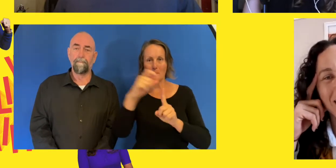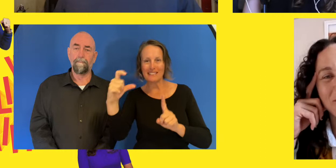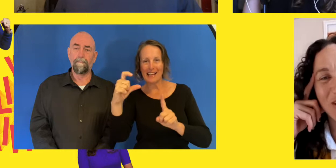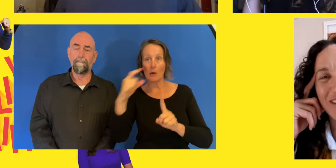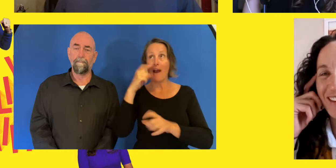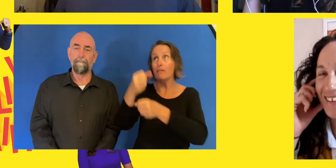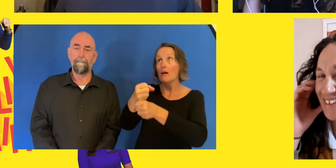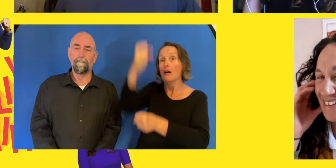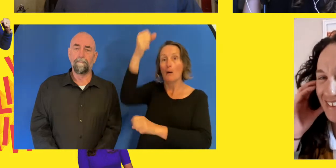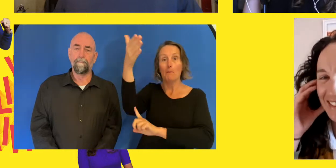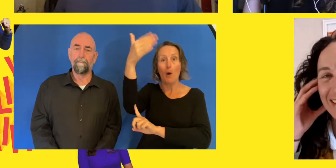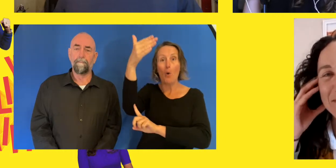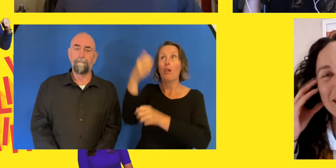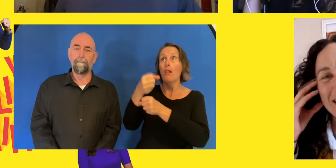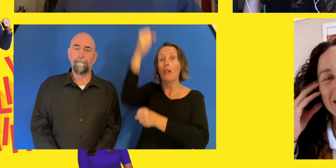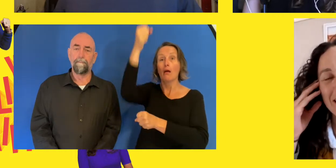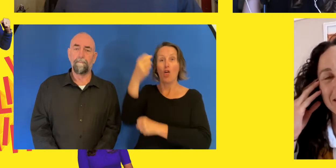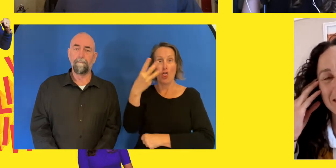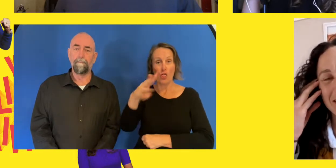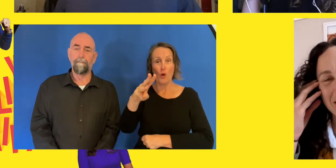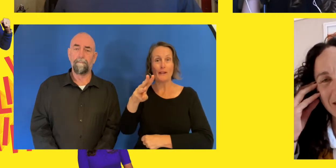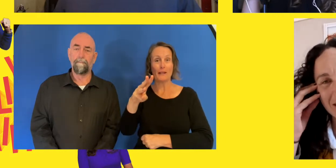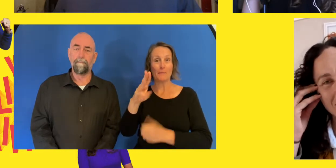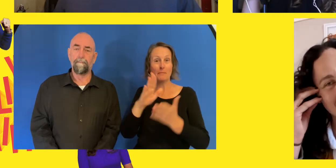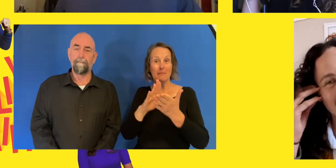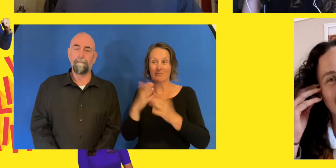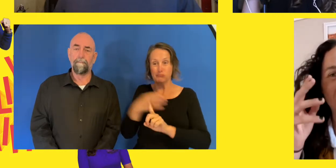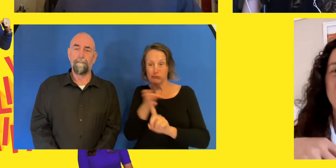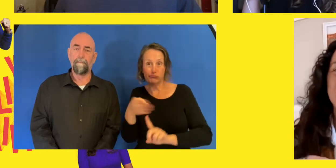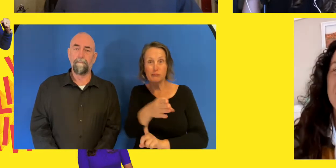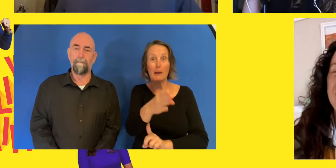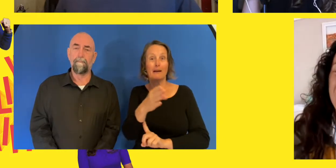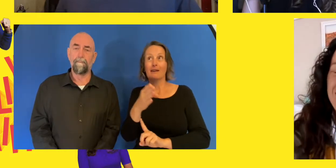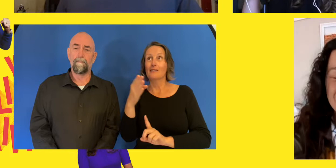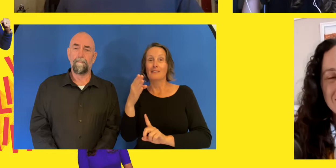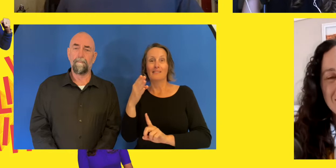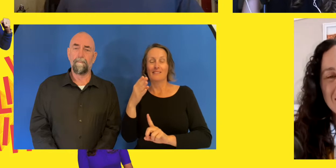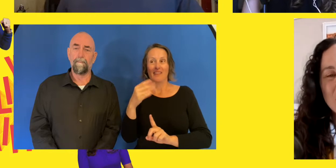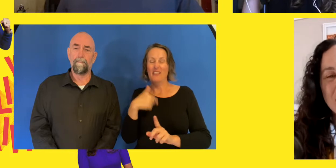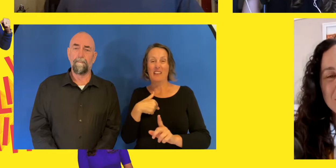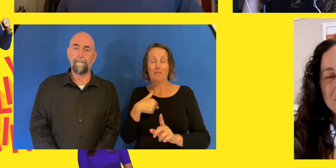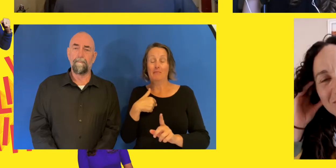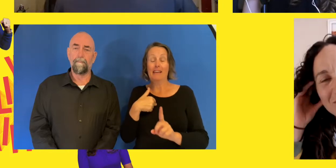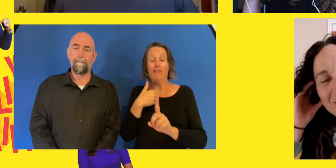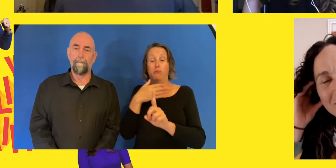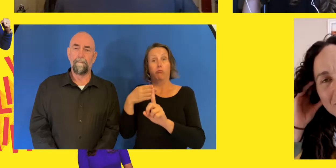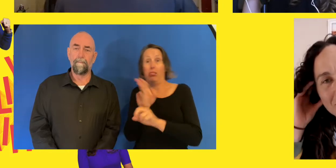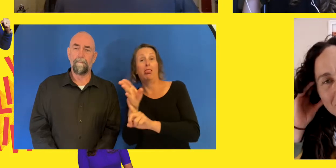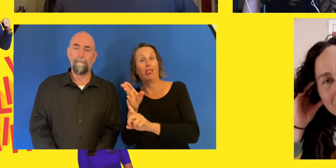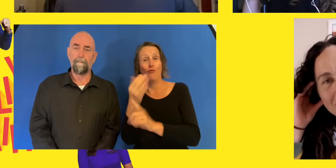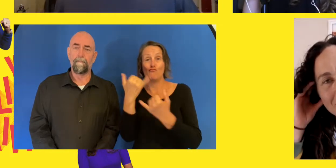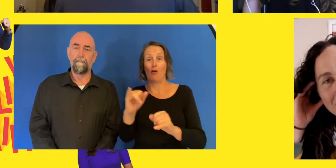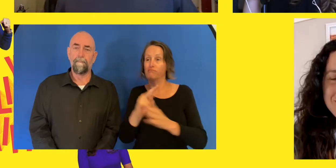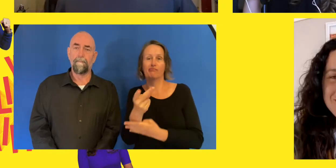coming at a decent clip. And every now and again, an inch the wrong side of the gate is going to get you caught up. Tell us